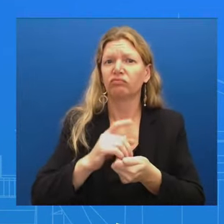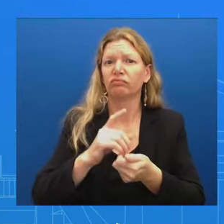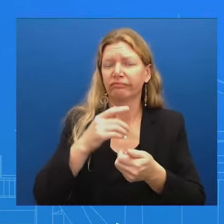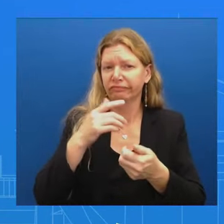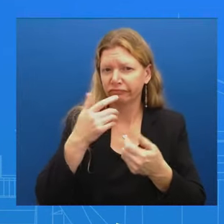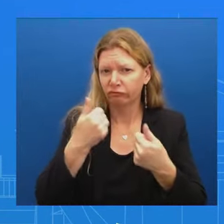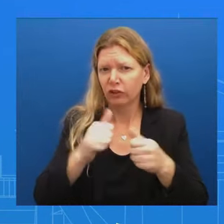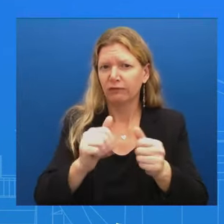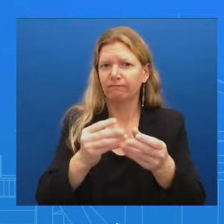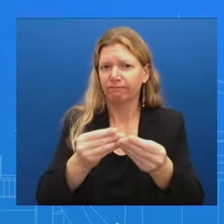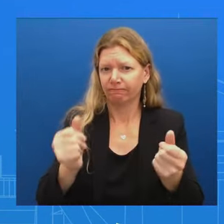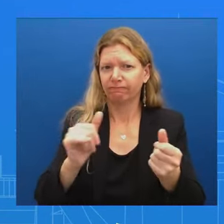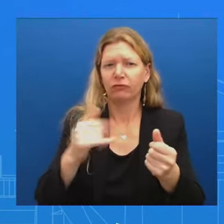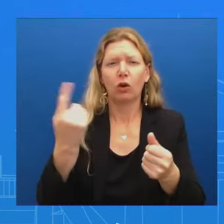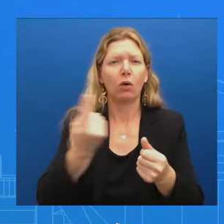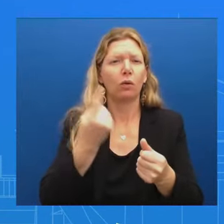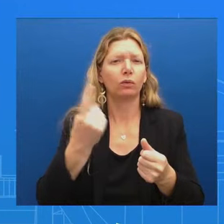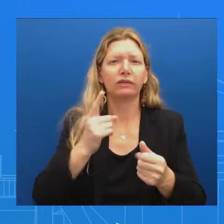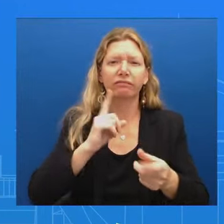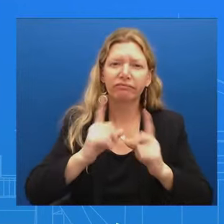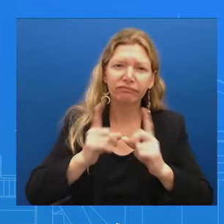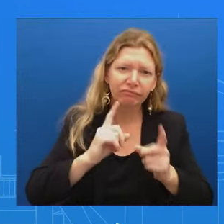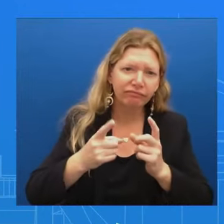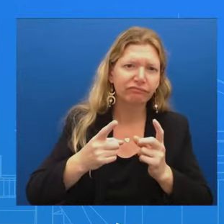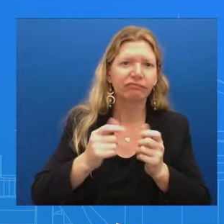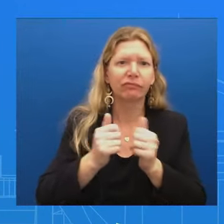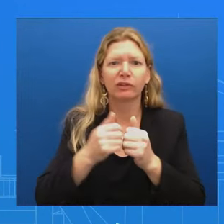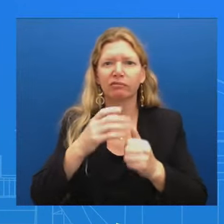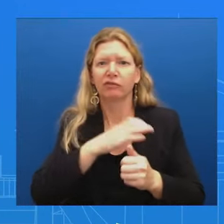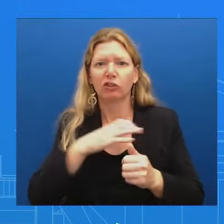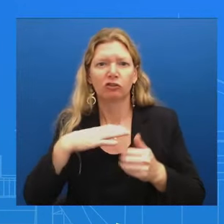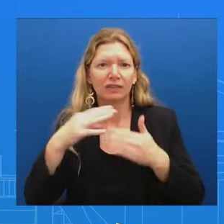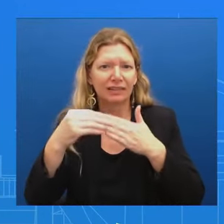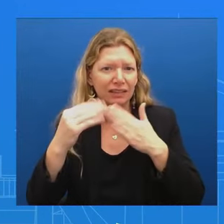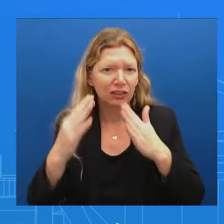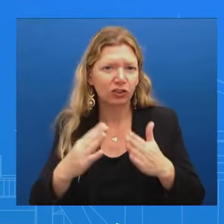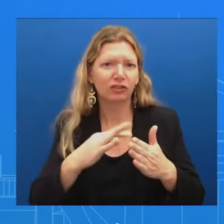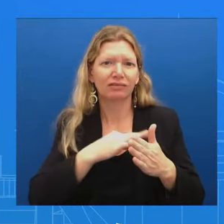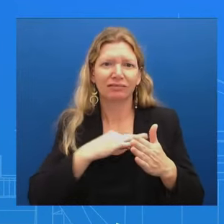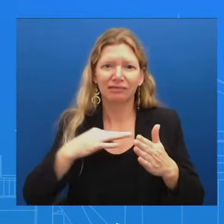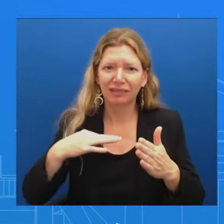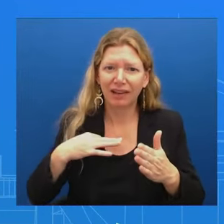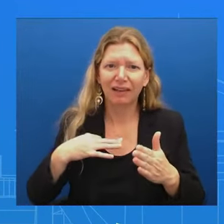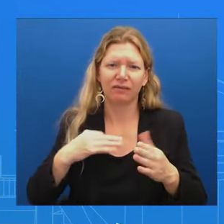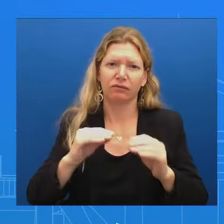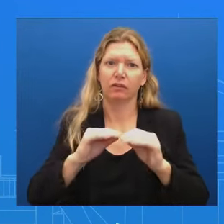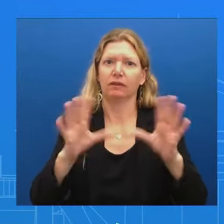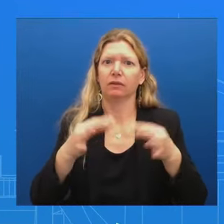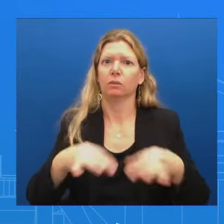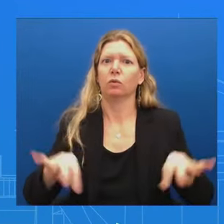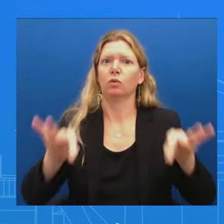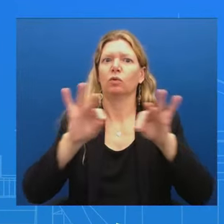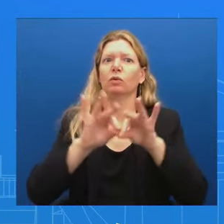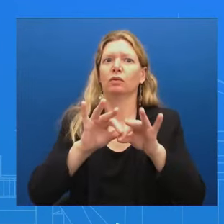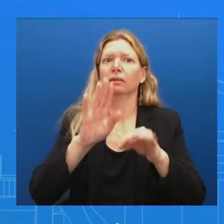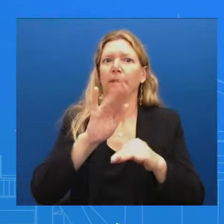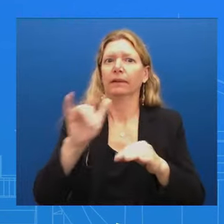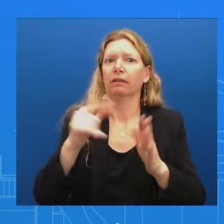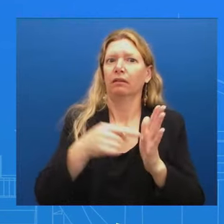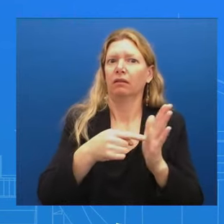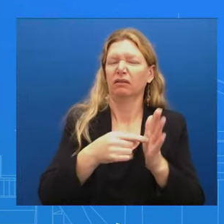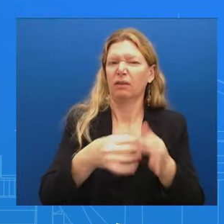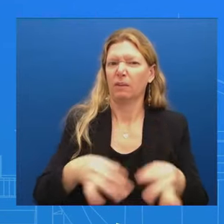important, obviously important pieces of legislation That matters to the American people I don't have anything to read out But obviously we're in support of that particular